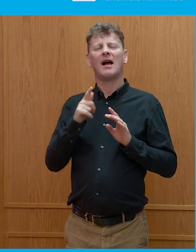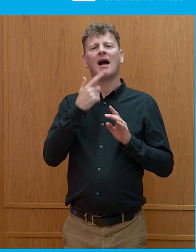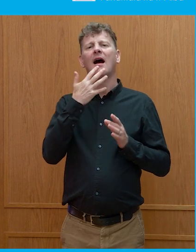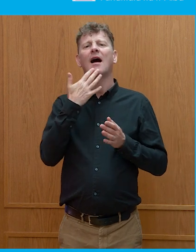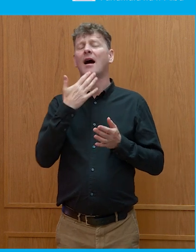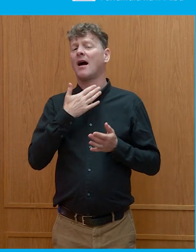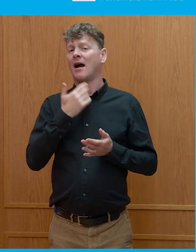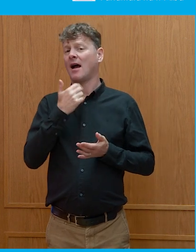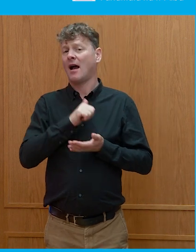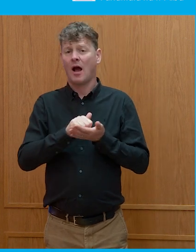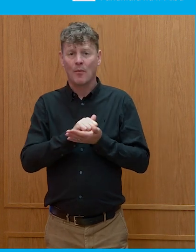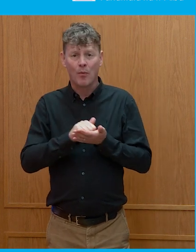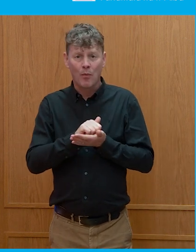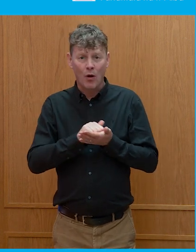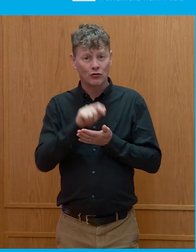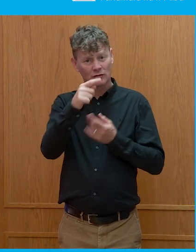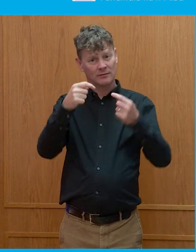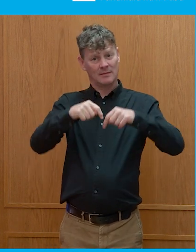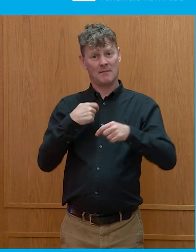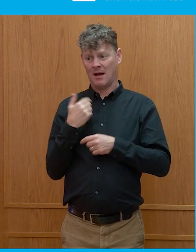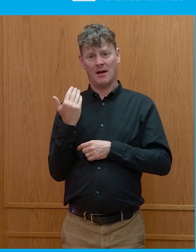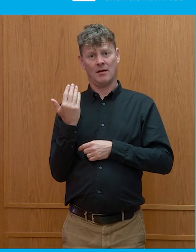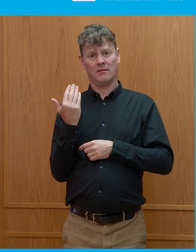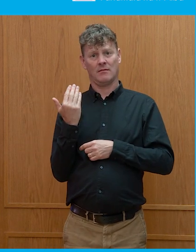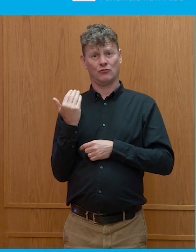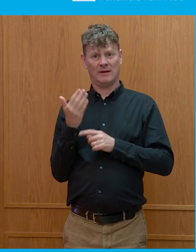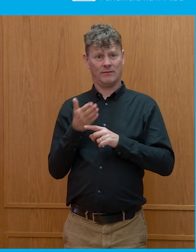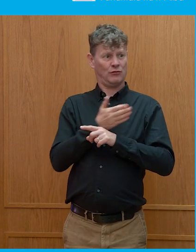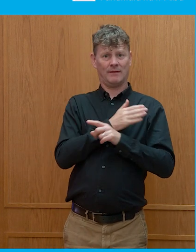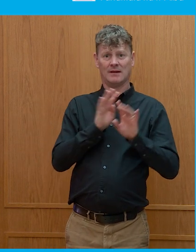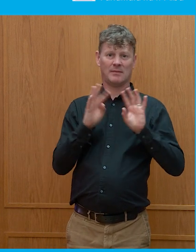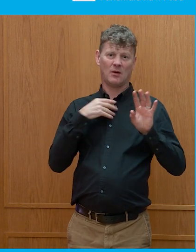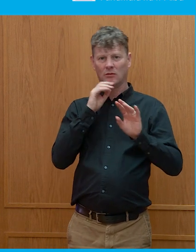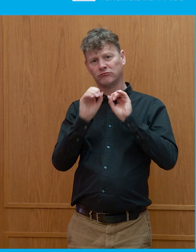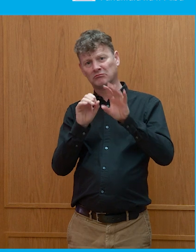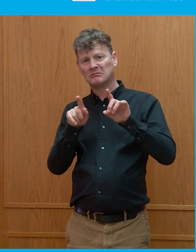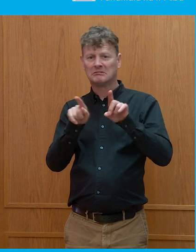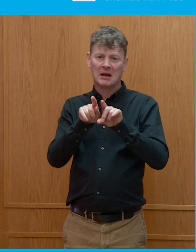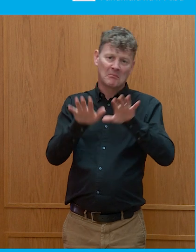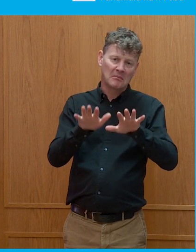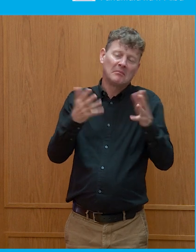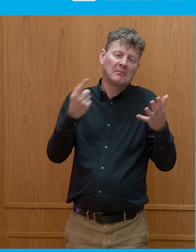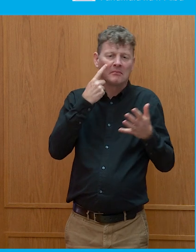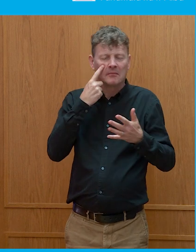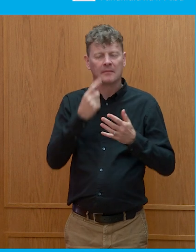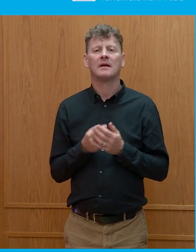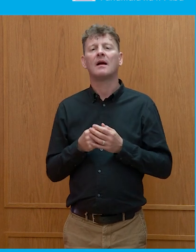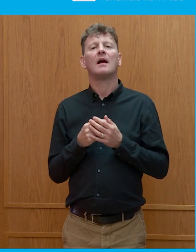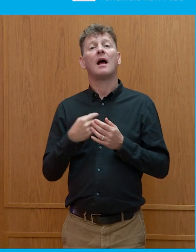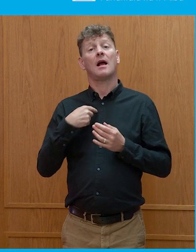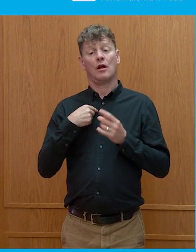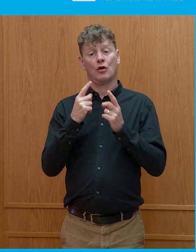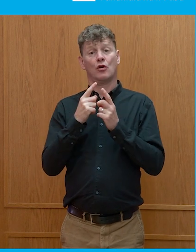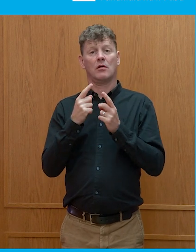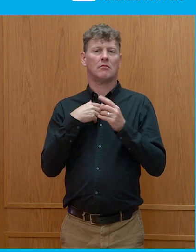if you've been in any of my previous panels, because you may hear the same themes. We'll see. So, I was, in university,